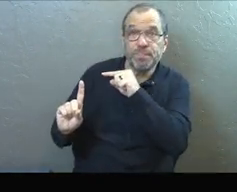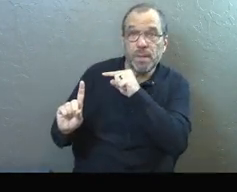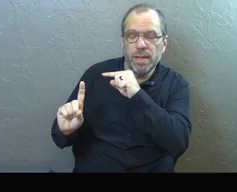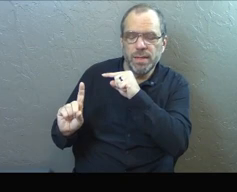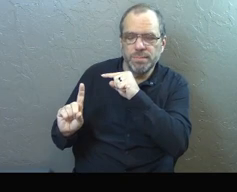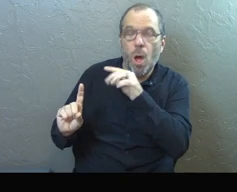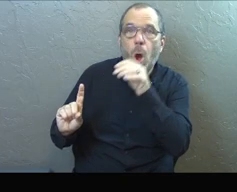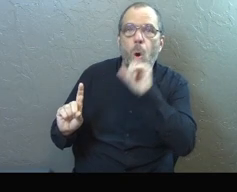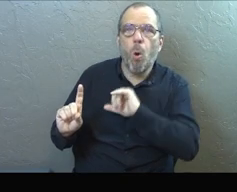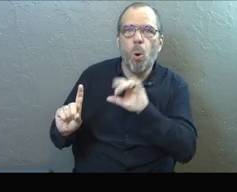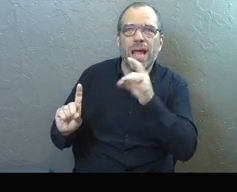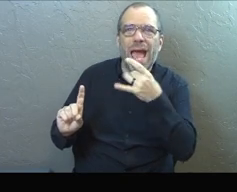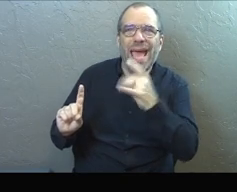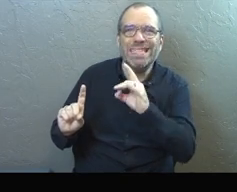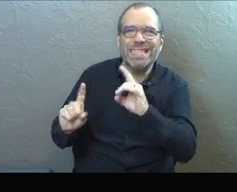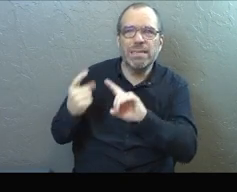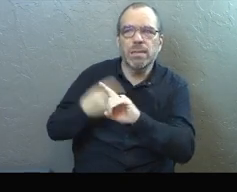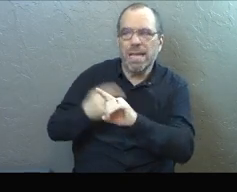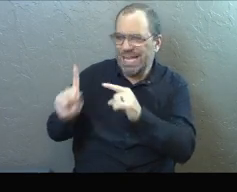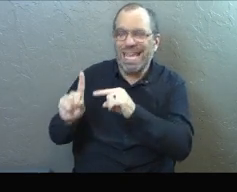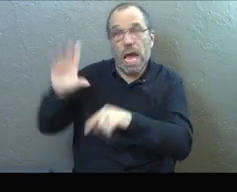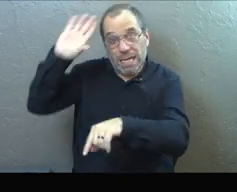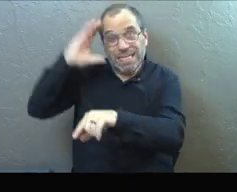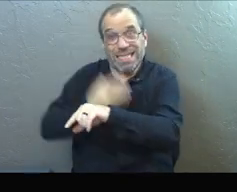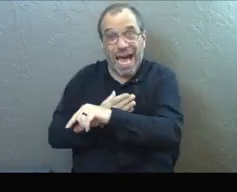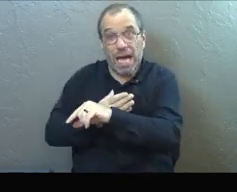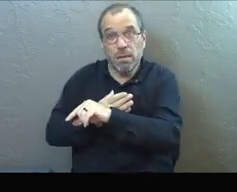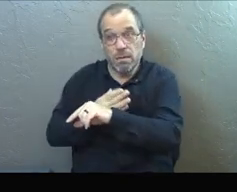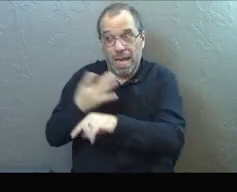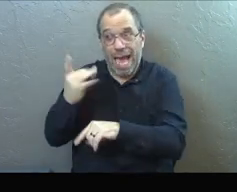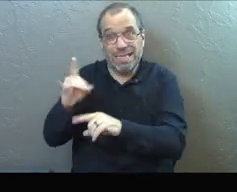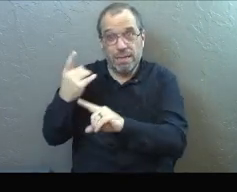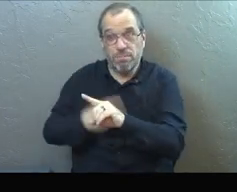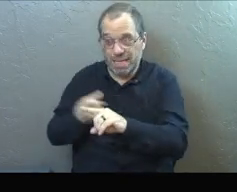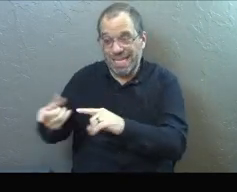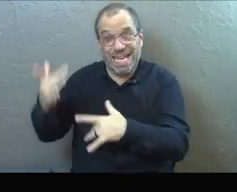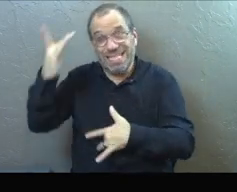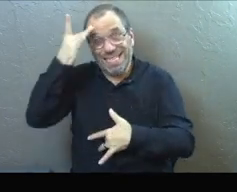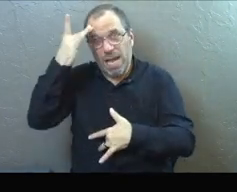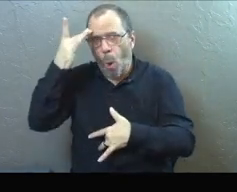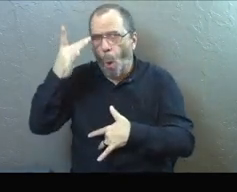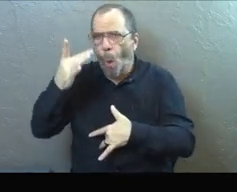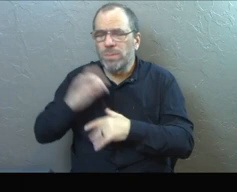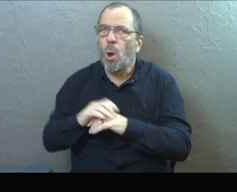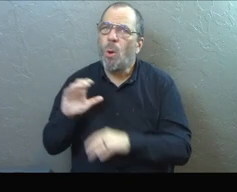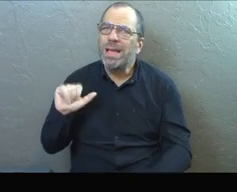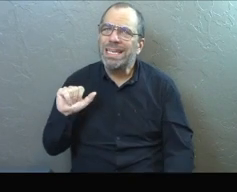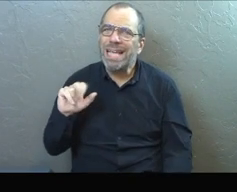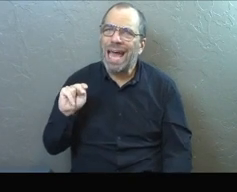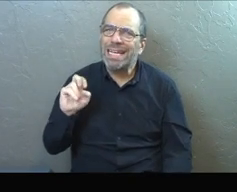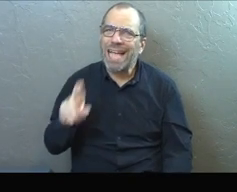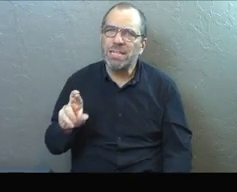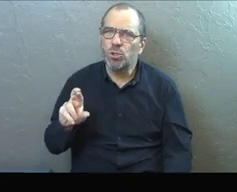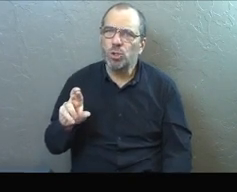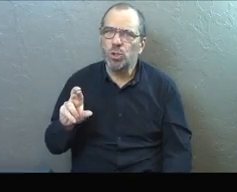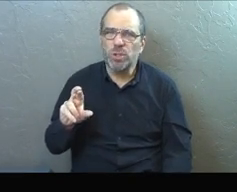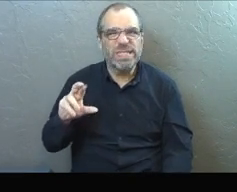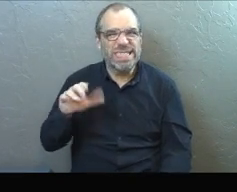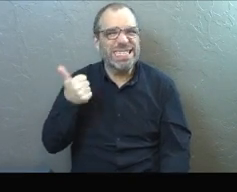18-month-old son they thought was just sick. They took him to the doctor. It turns out he had a really aggressive cancer that they didn't know about.